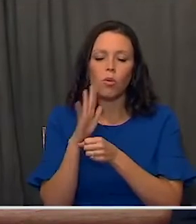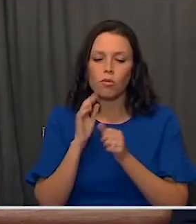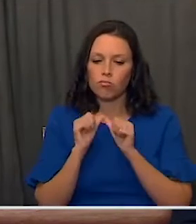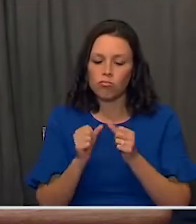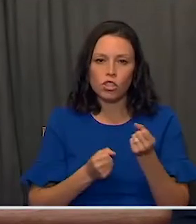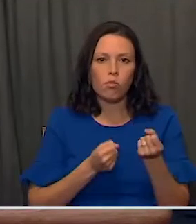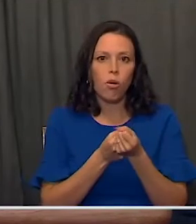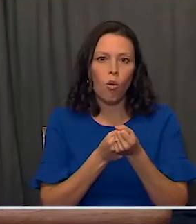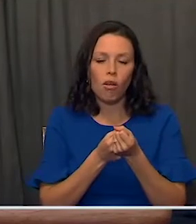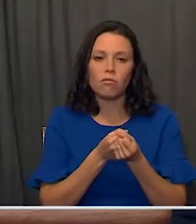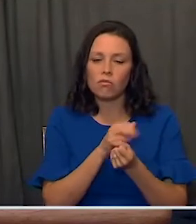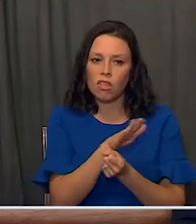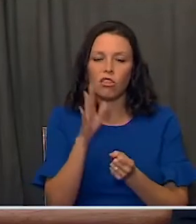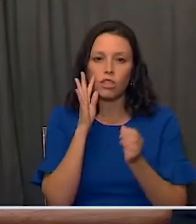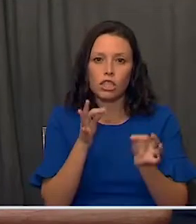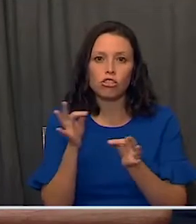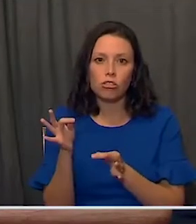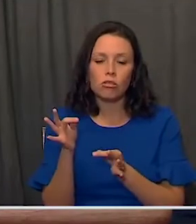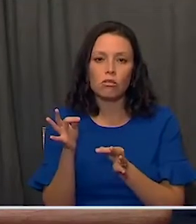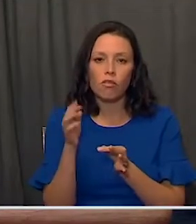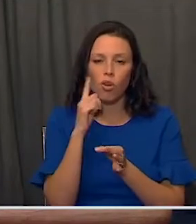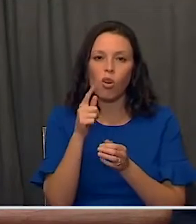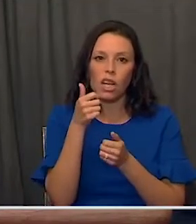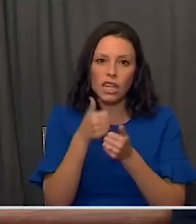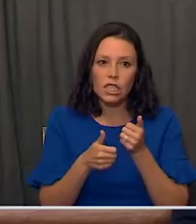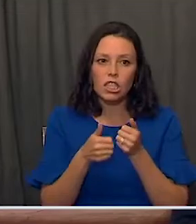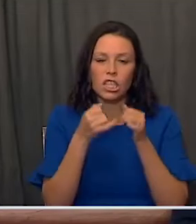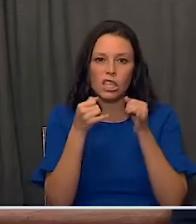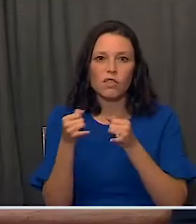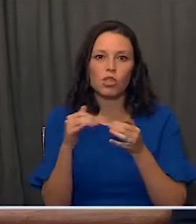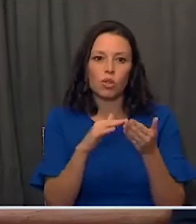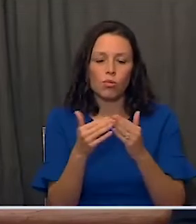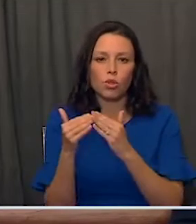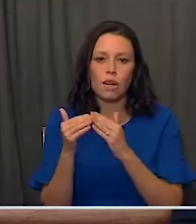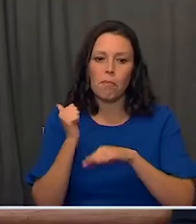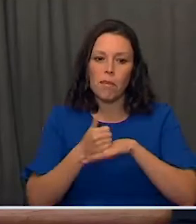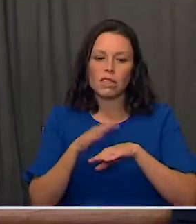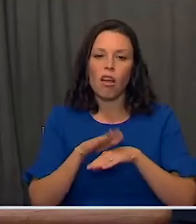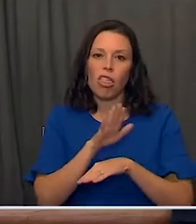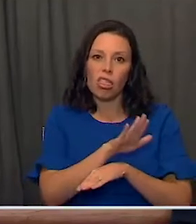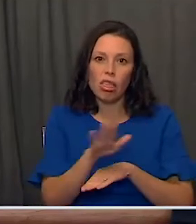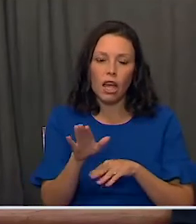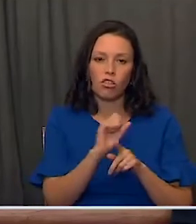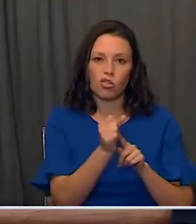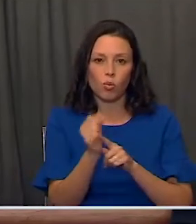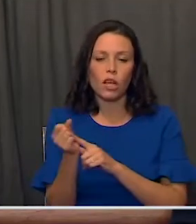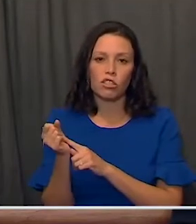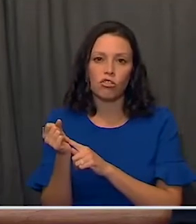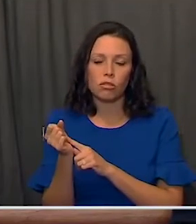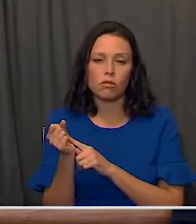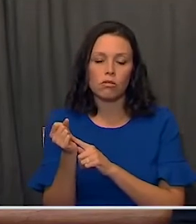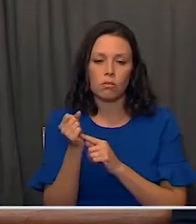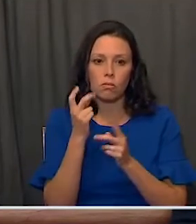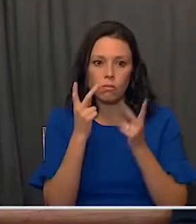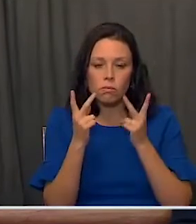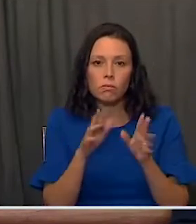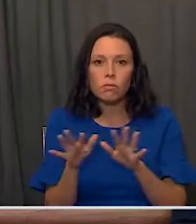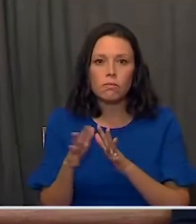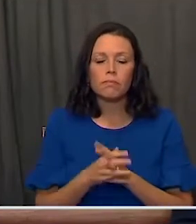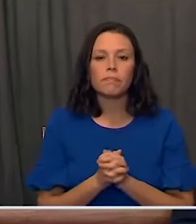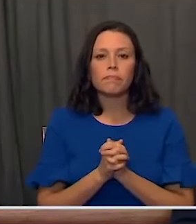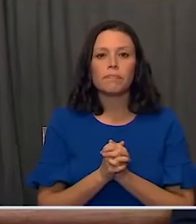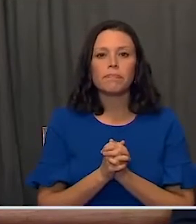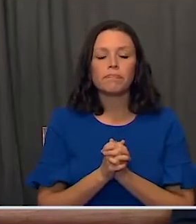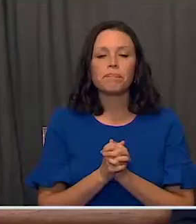decisions that are made in each individual community based on the circumstances on the ground. But that being